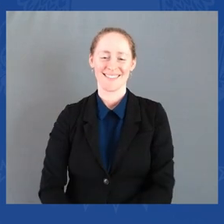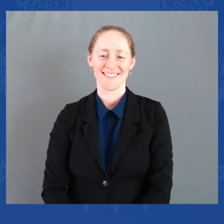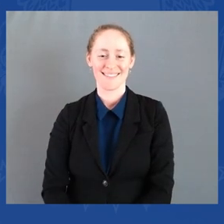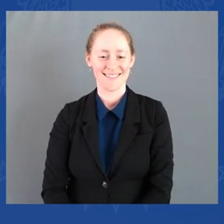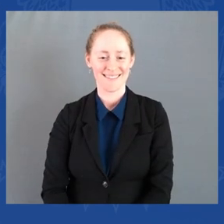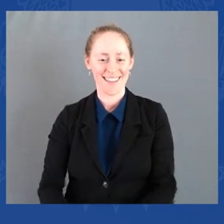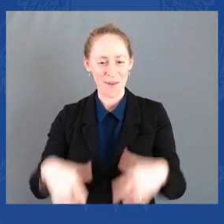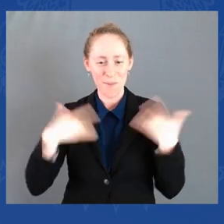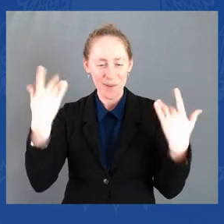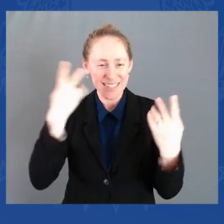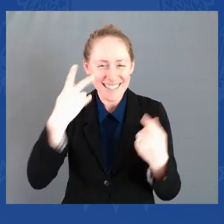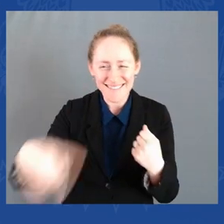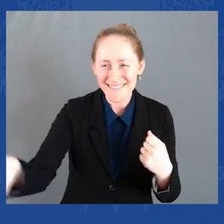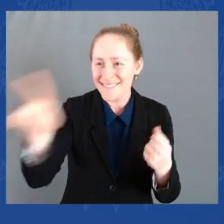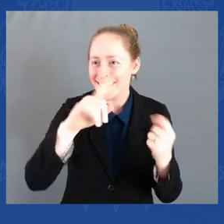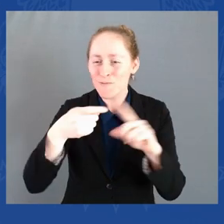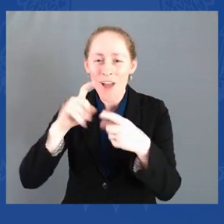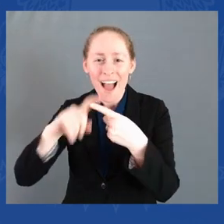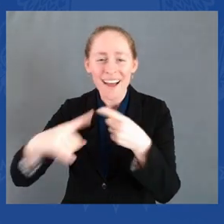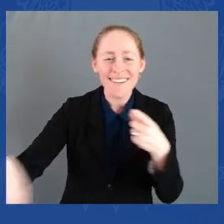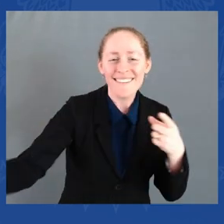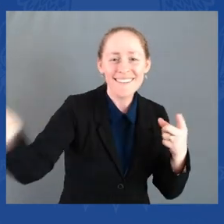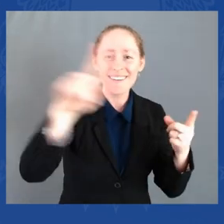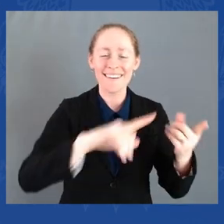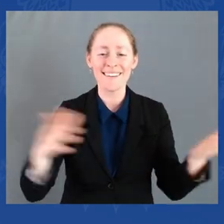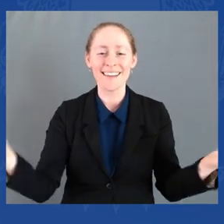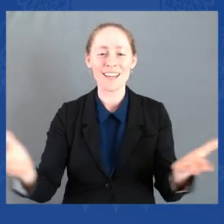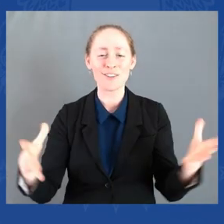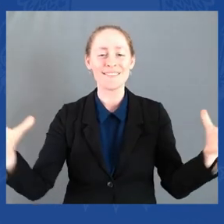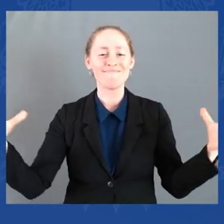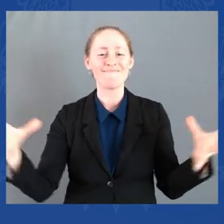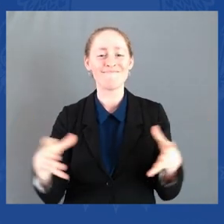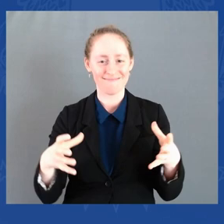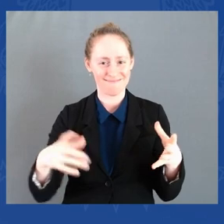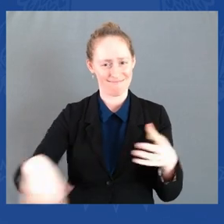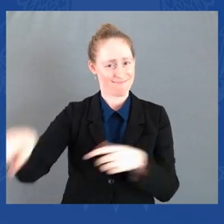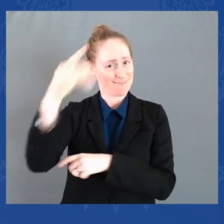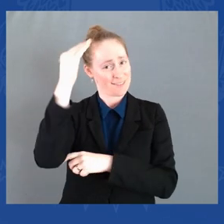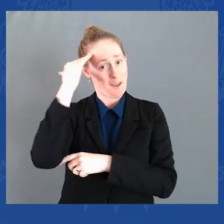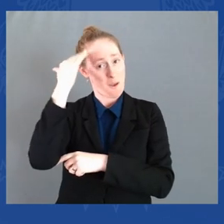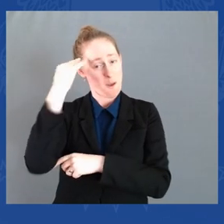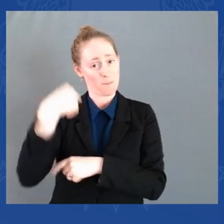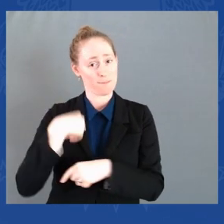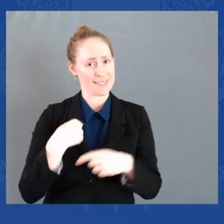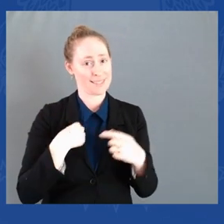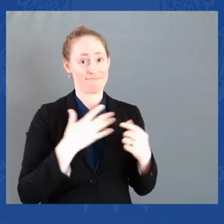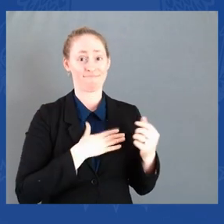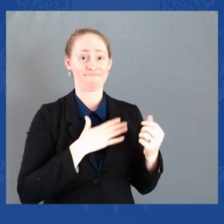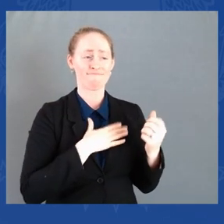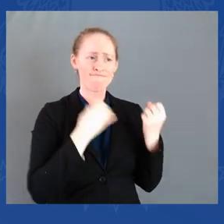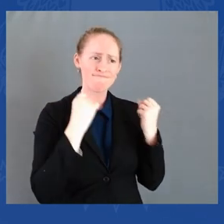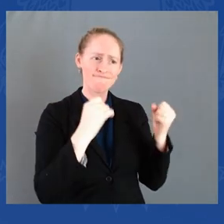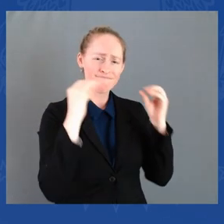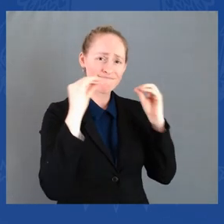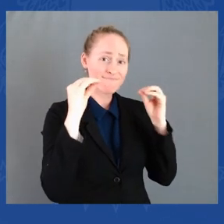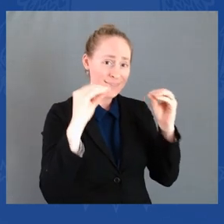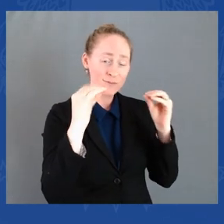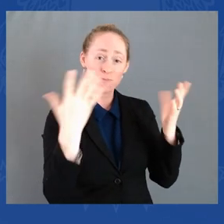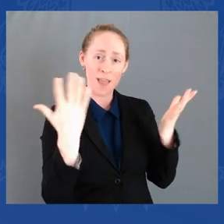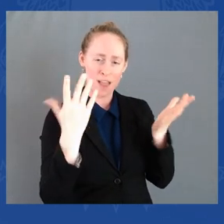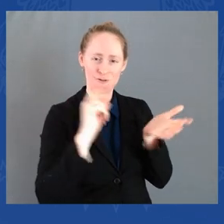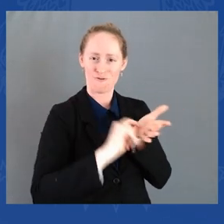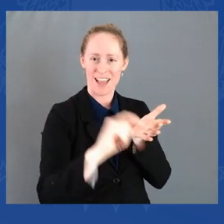As you may know, I teach writing, and in my classes, we often talk about how the stories we tell